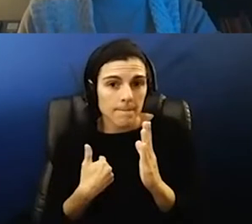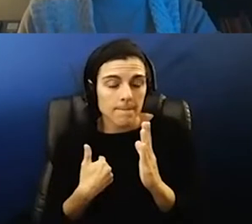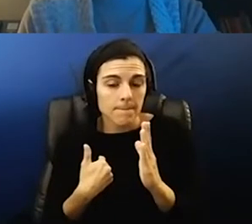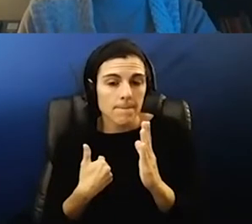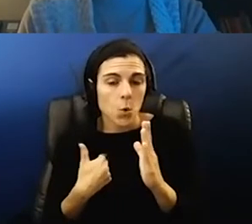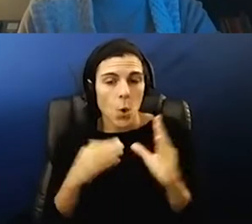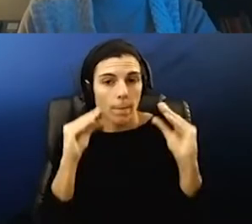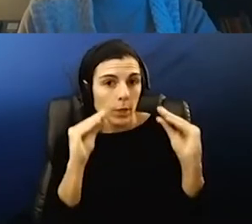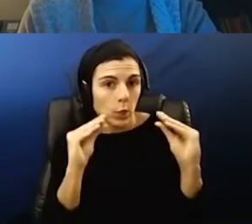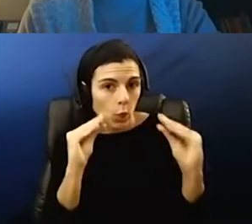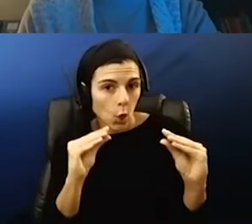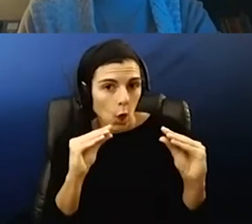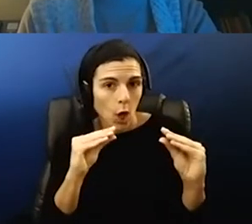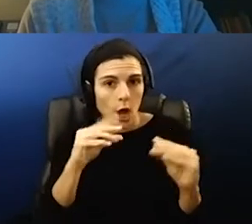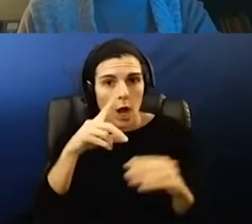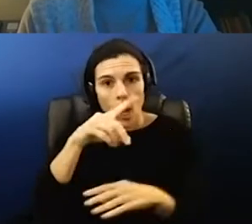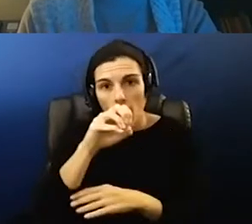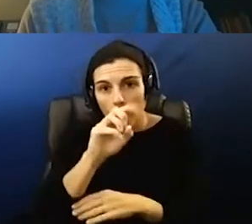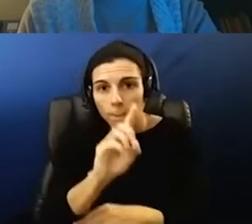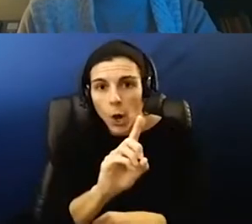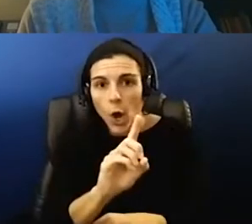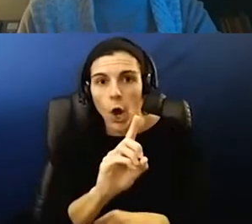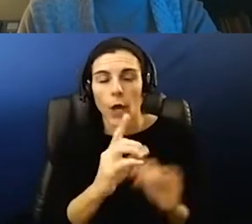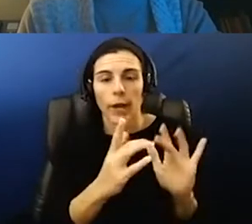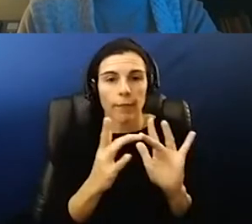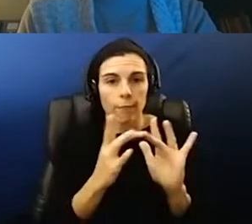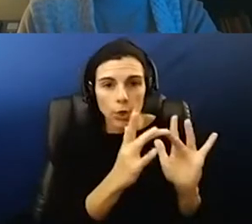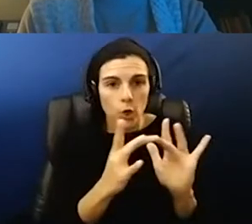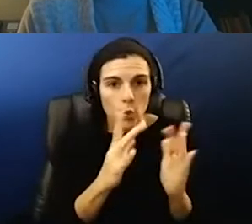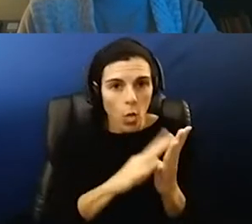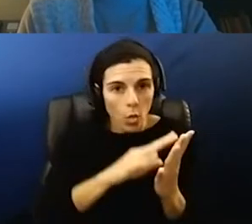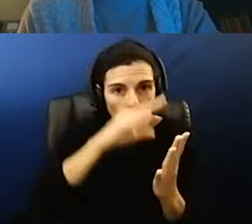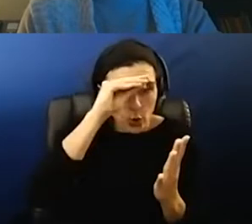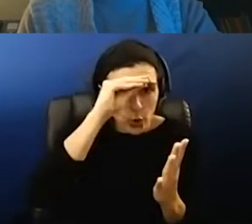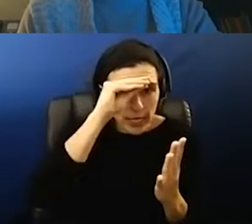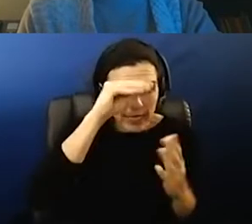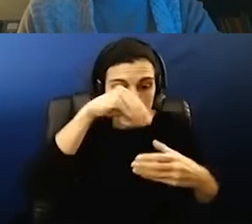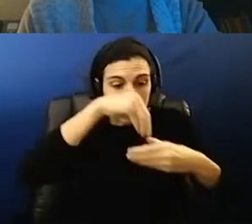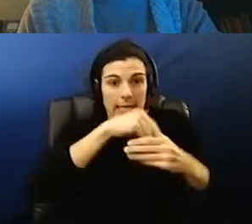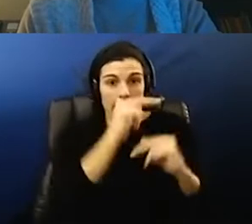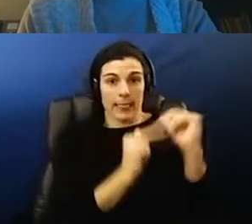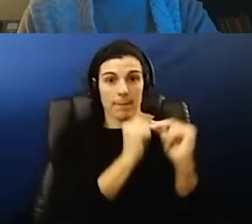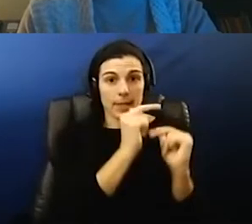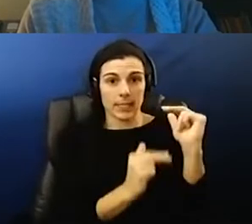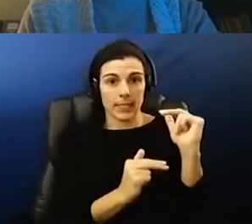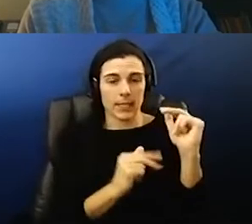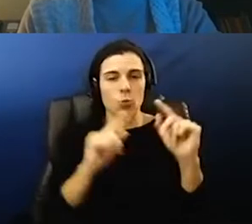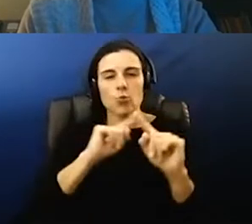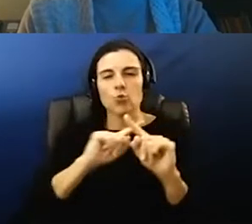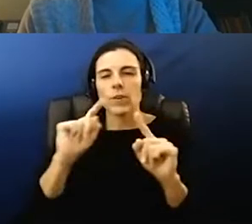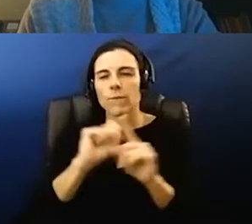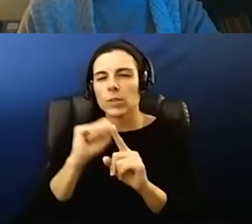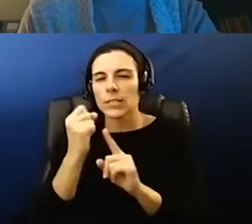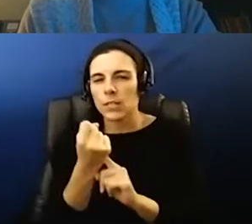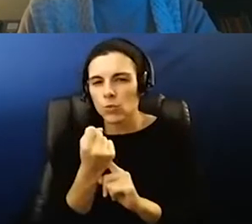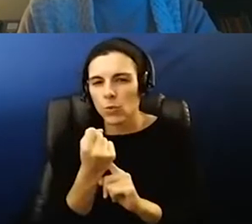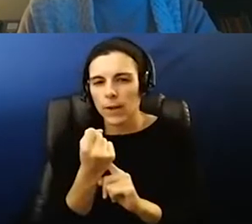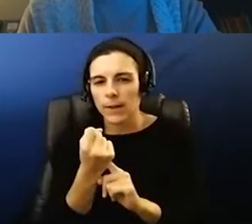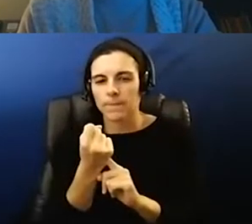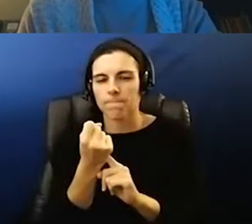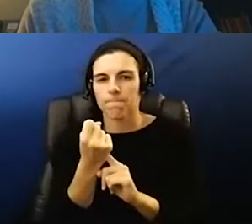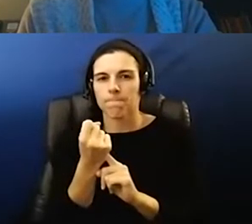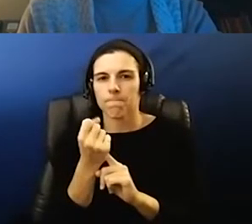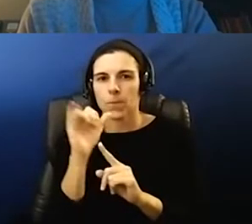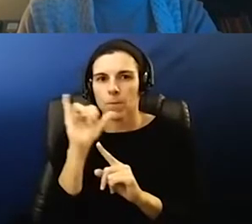taught in a pod where they're they're virtual learning in in our in our buildings there are different scenarios where that it drives to that